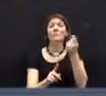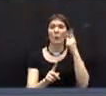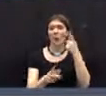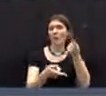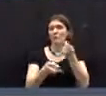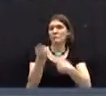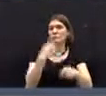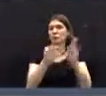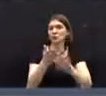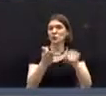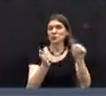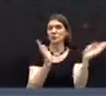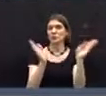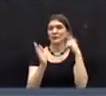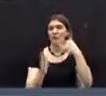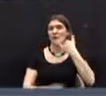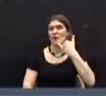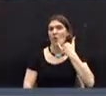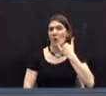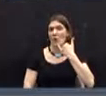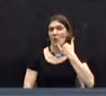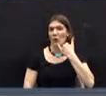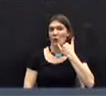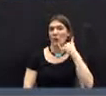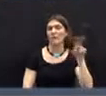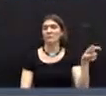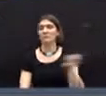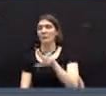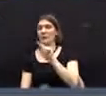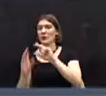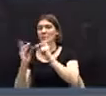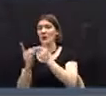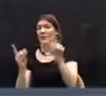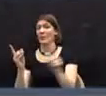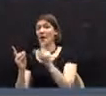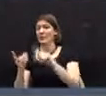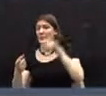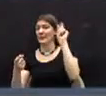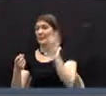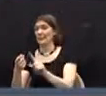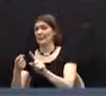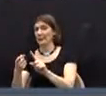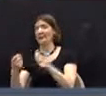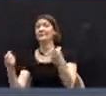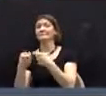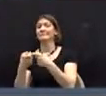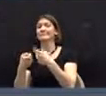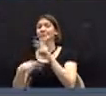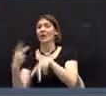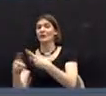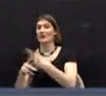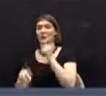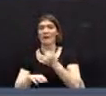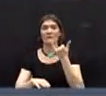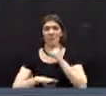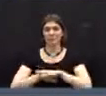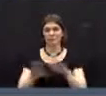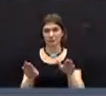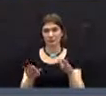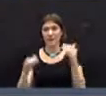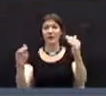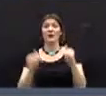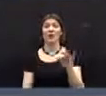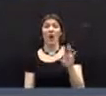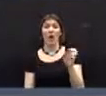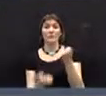getting cheaper services through the Vermont Department of Library's E-Rate discount and reduced budget for